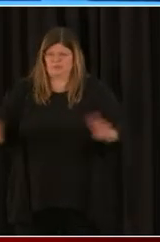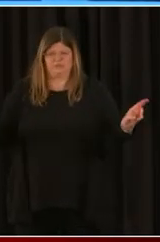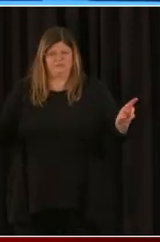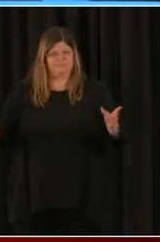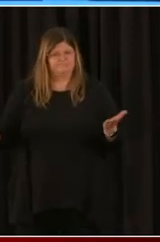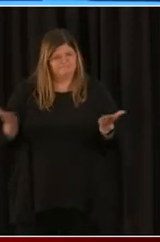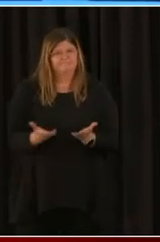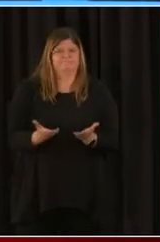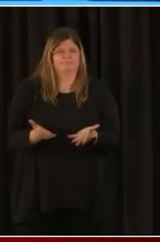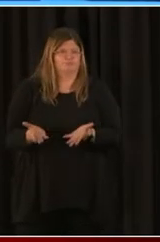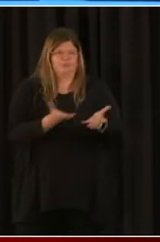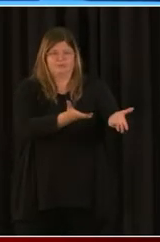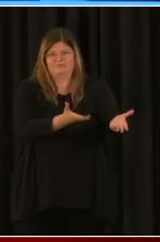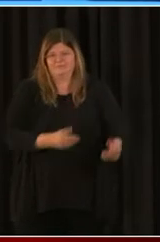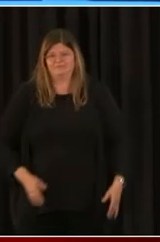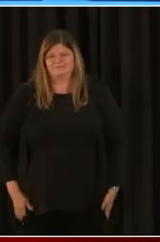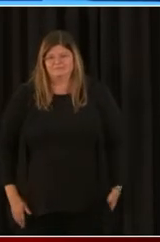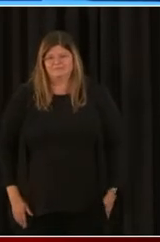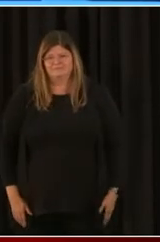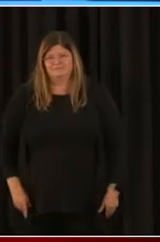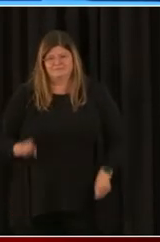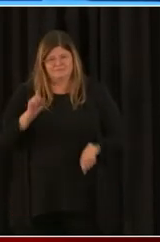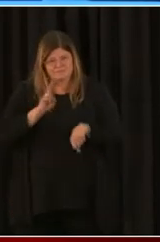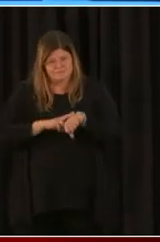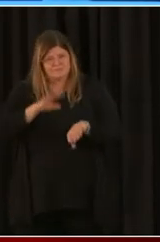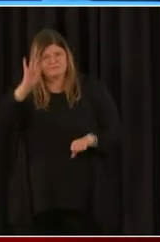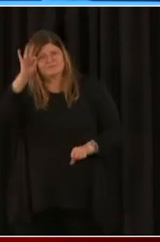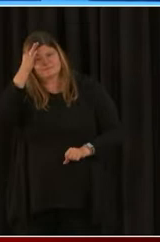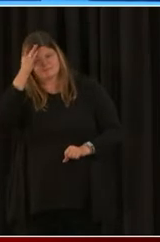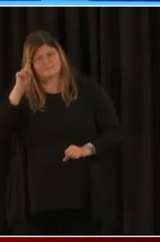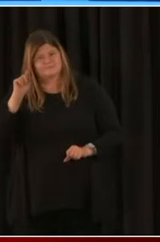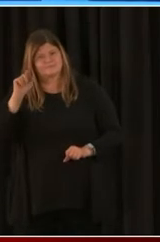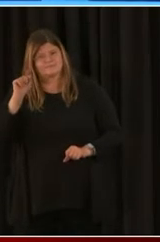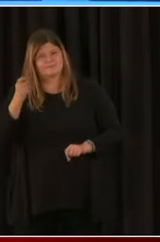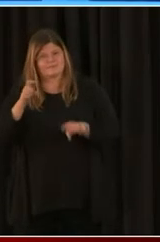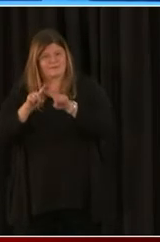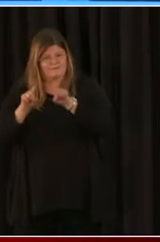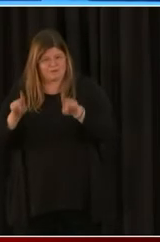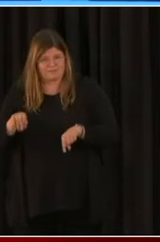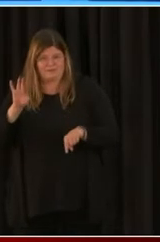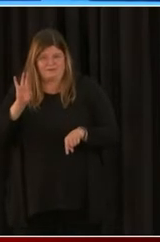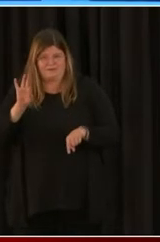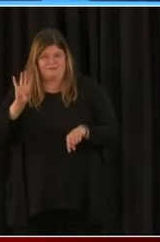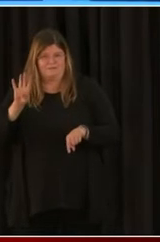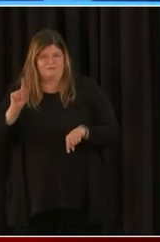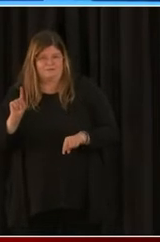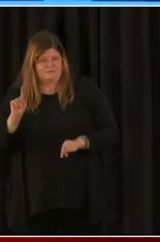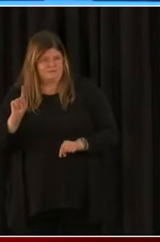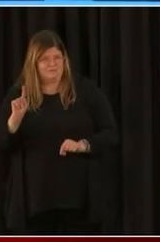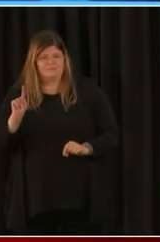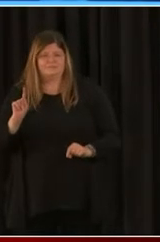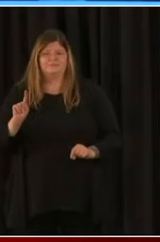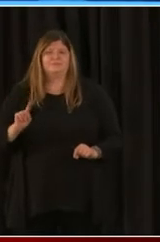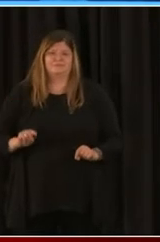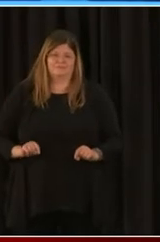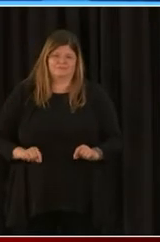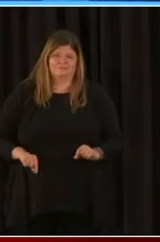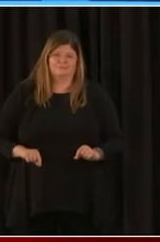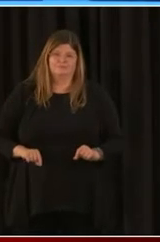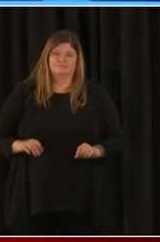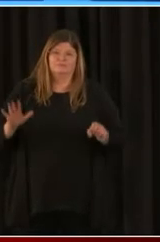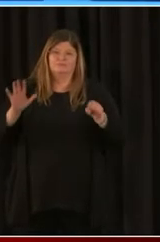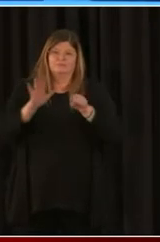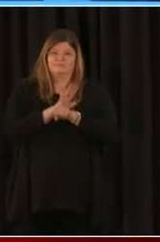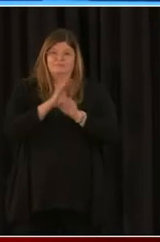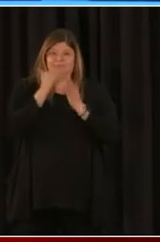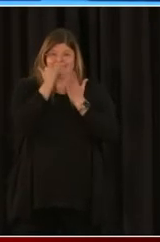And also, of course, your federal tax forms, your 941s. That is not the complete list